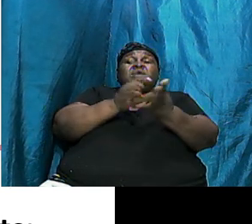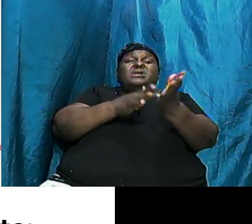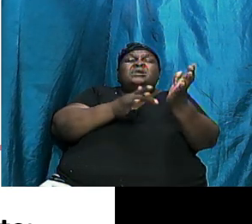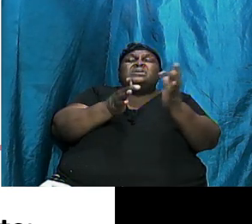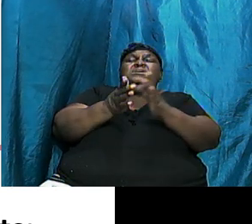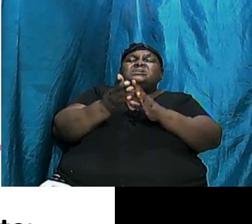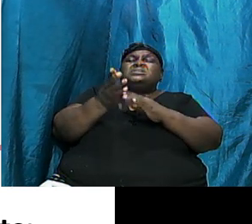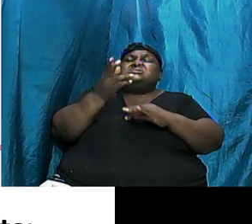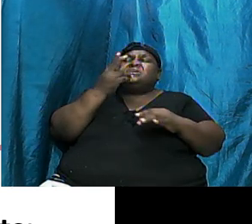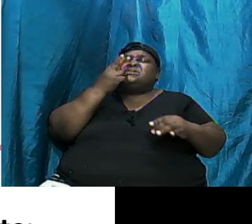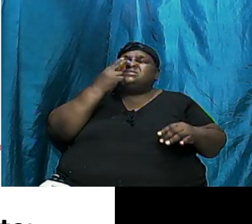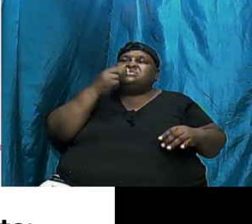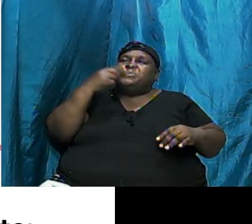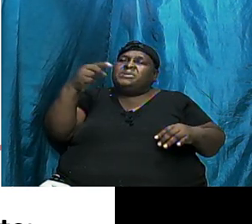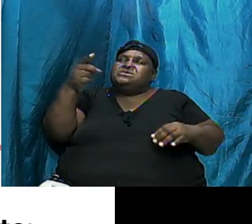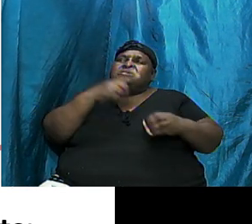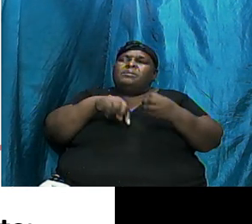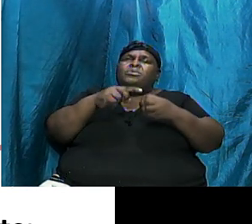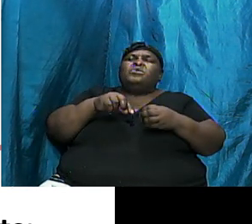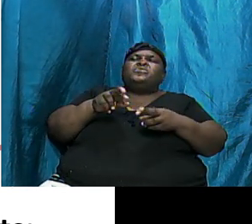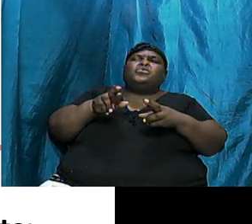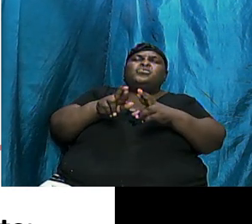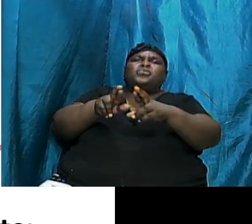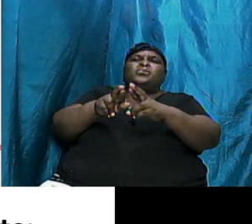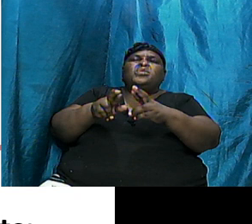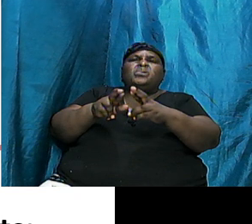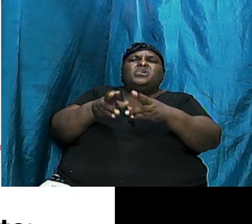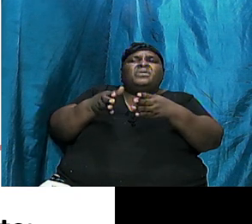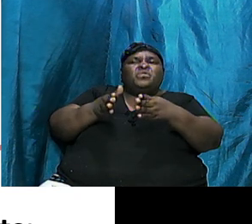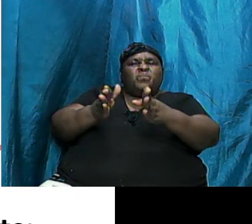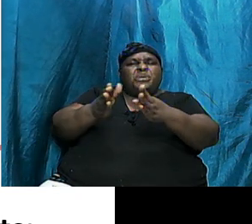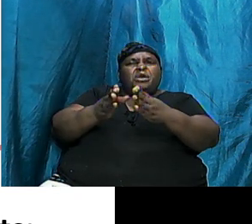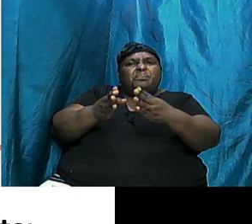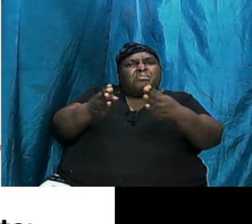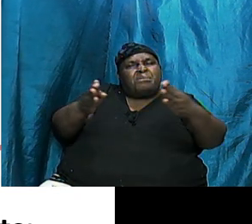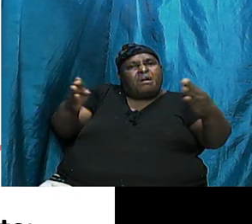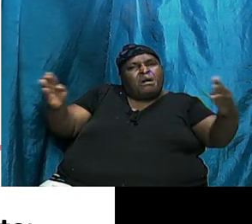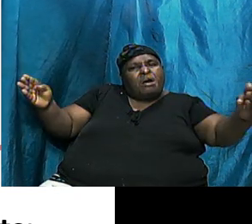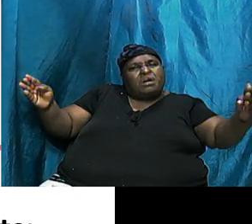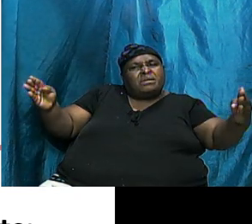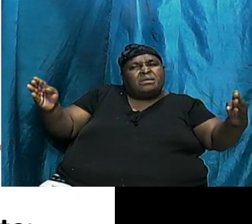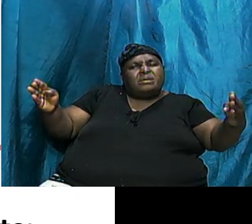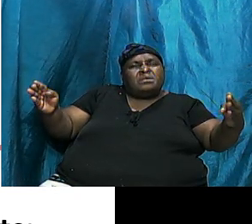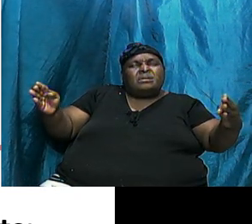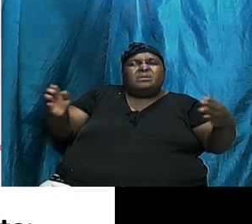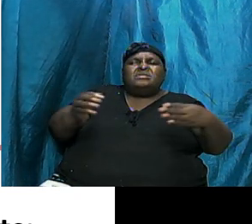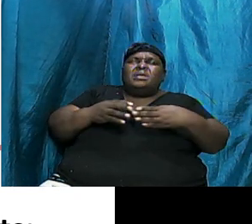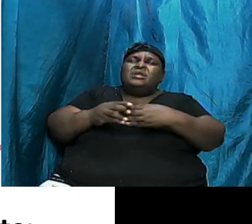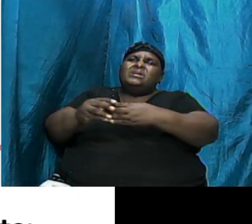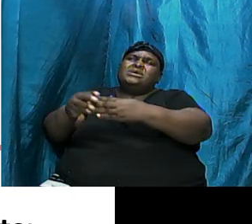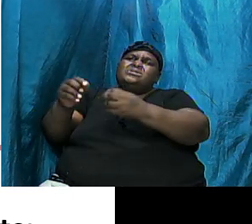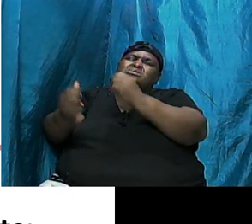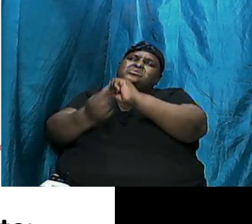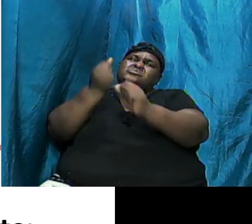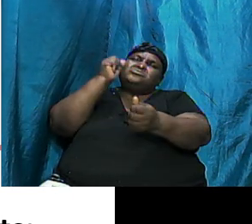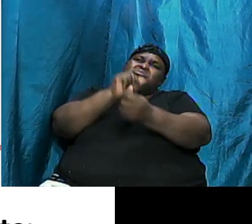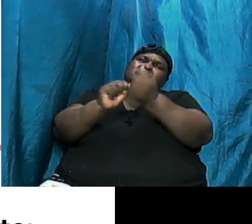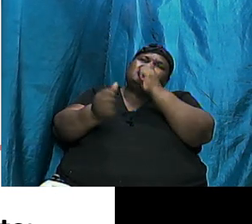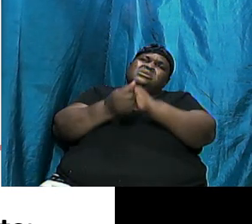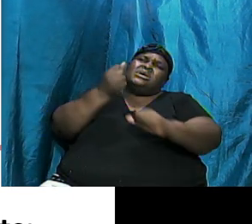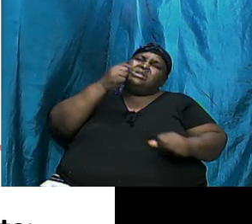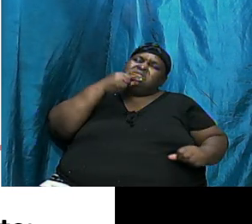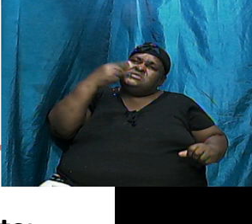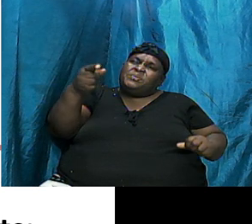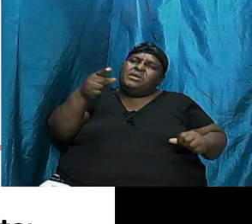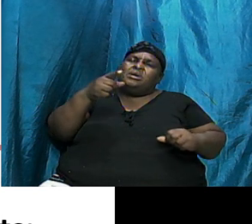broad that leads to destruction. And then he speaks about the road that was narrow that leads to life